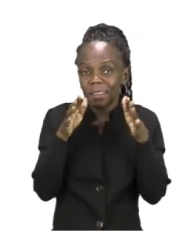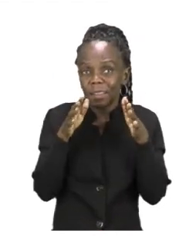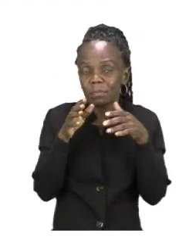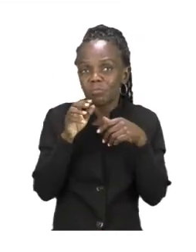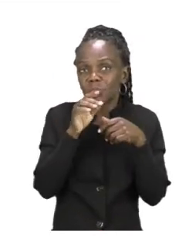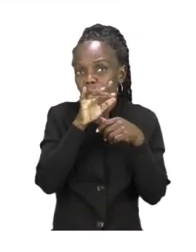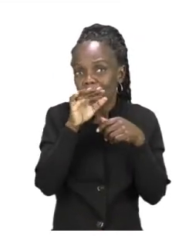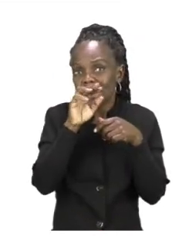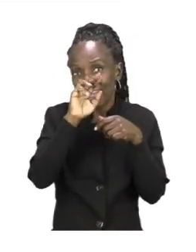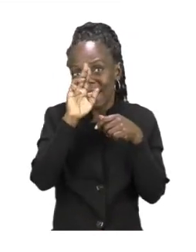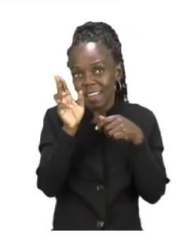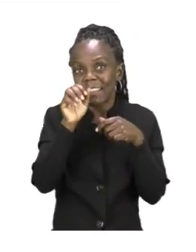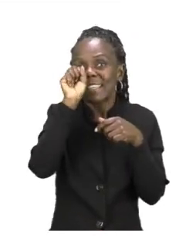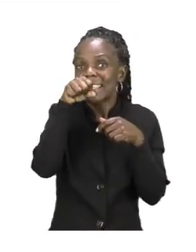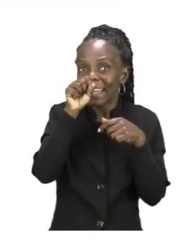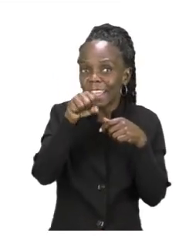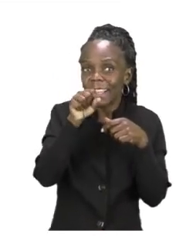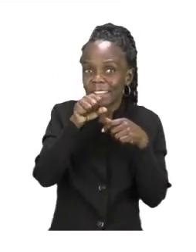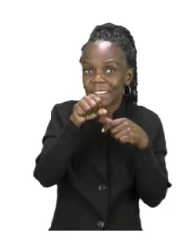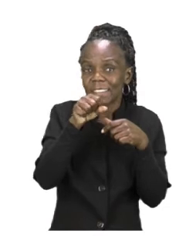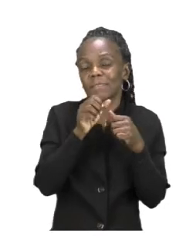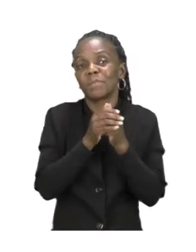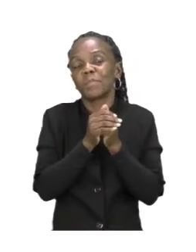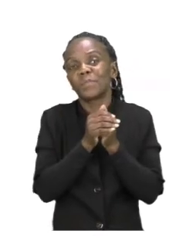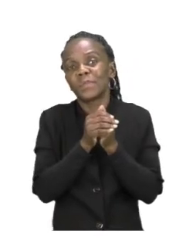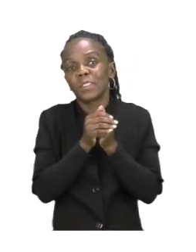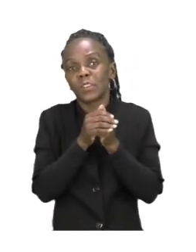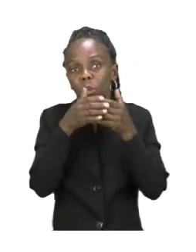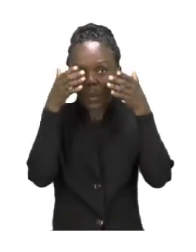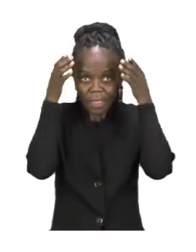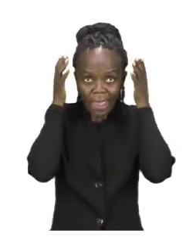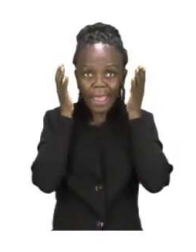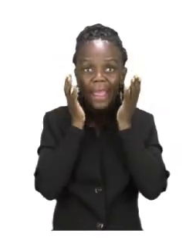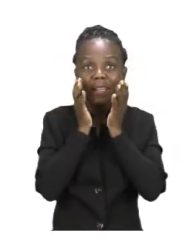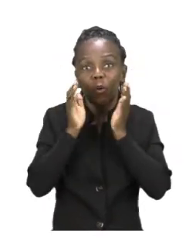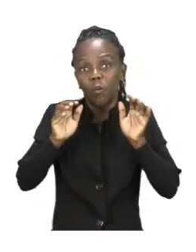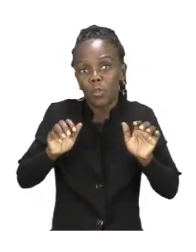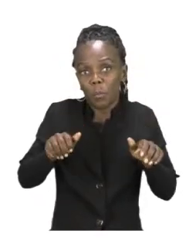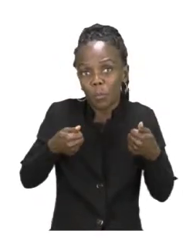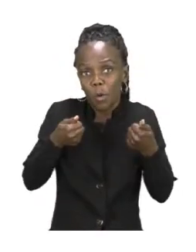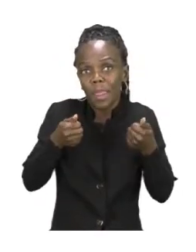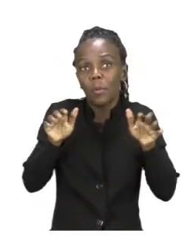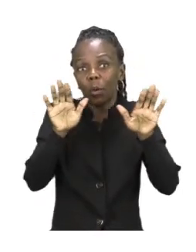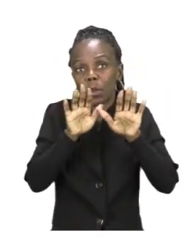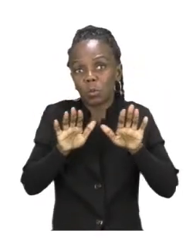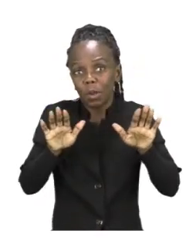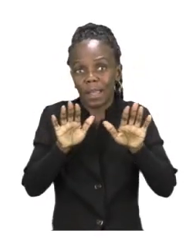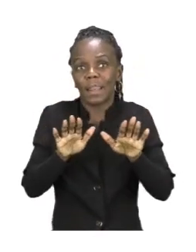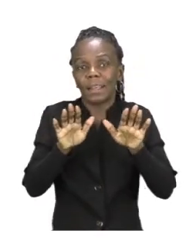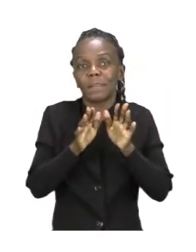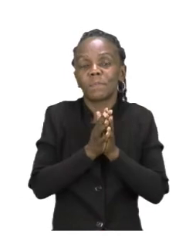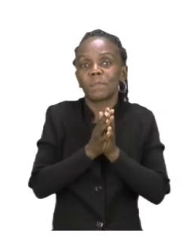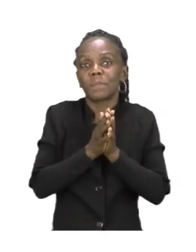does. So we are going to color the head. The next one that we can see